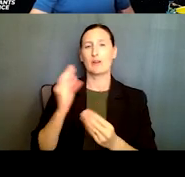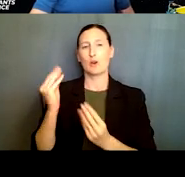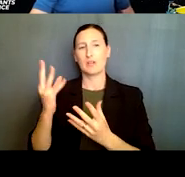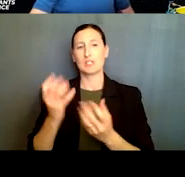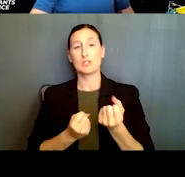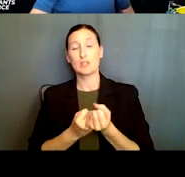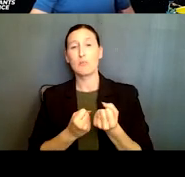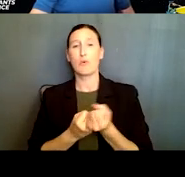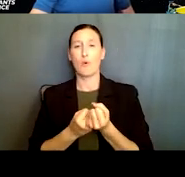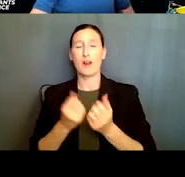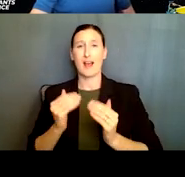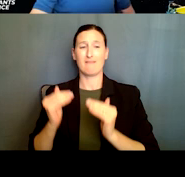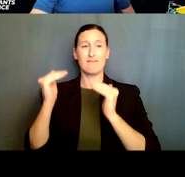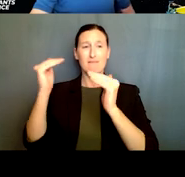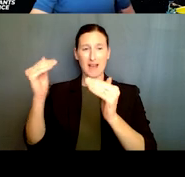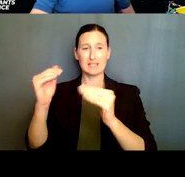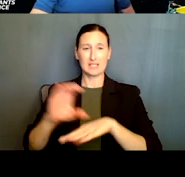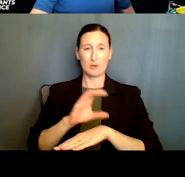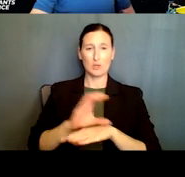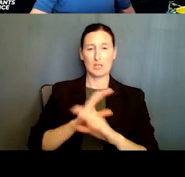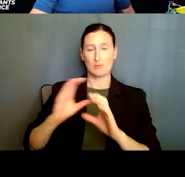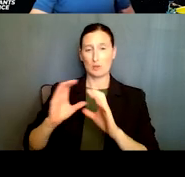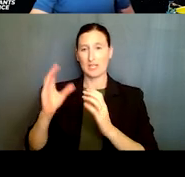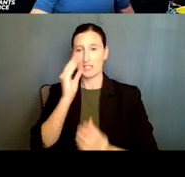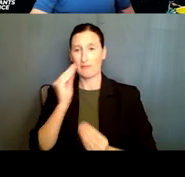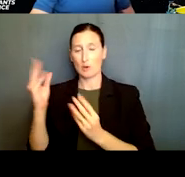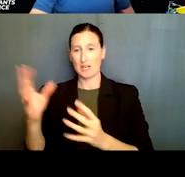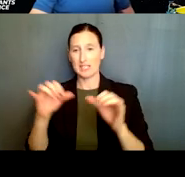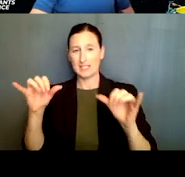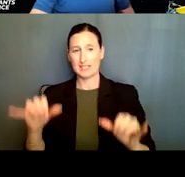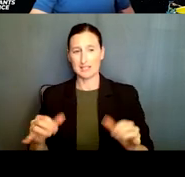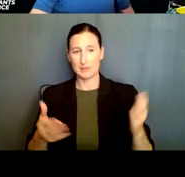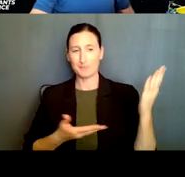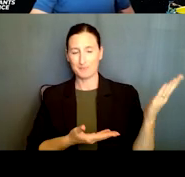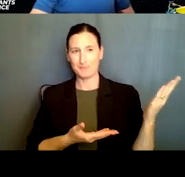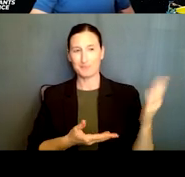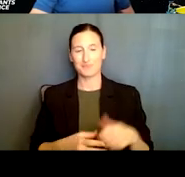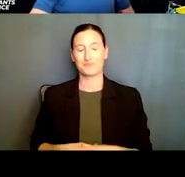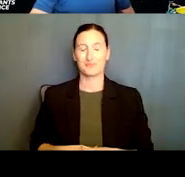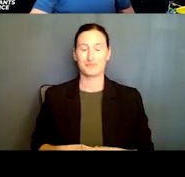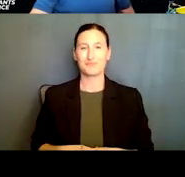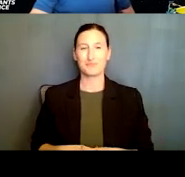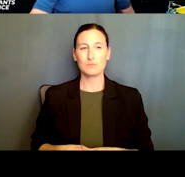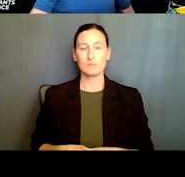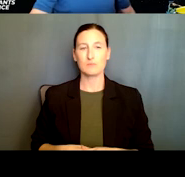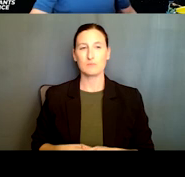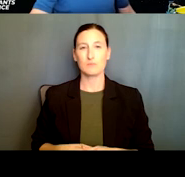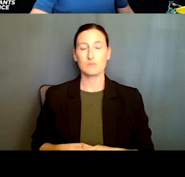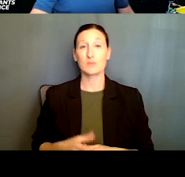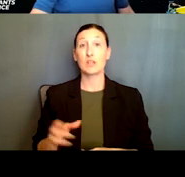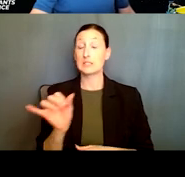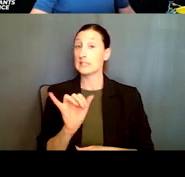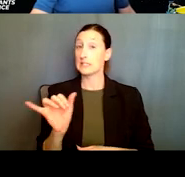contribute to universal, transparent, and affordable participation in an information-based society. There are several